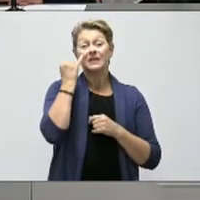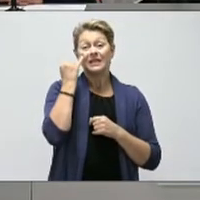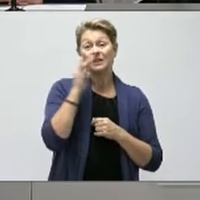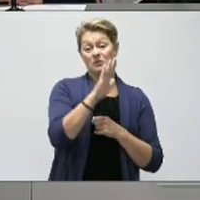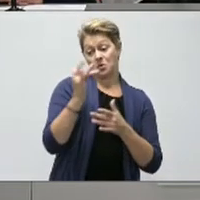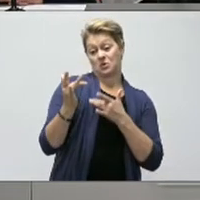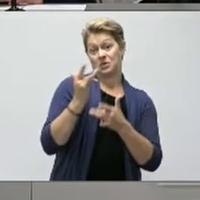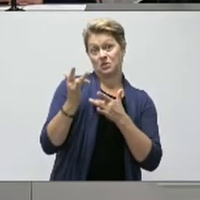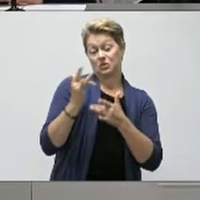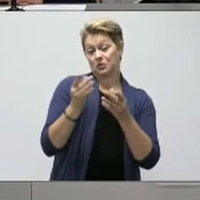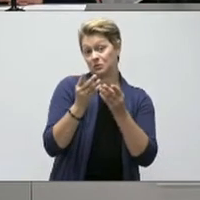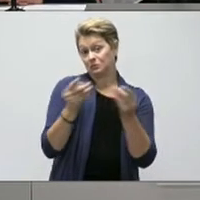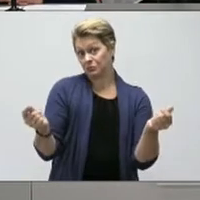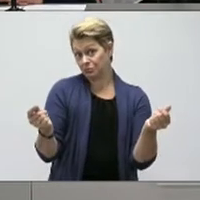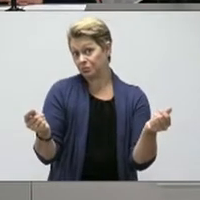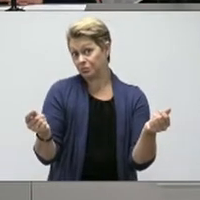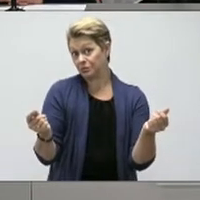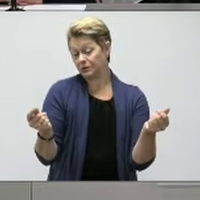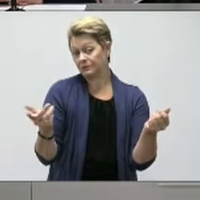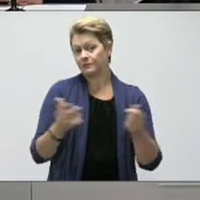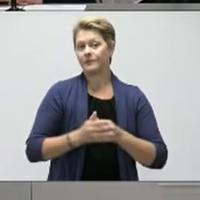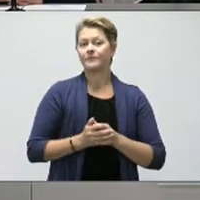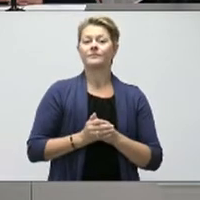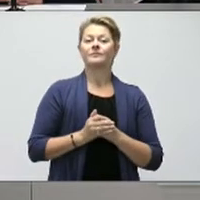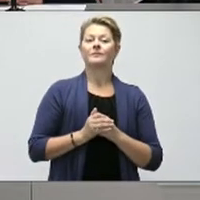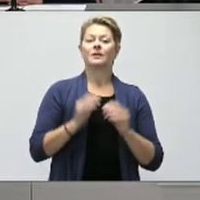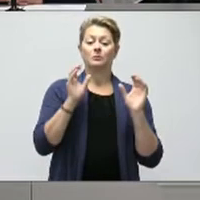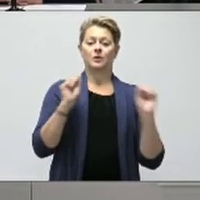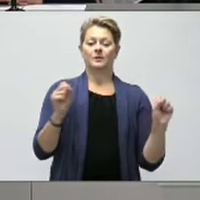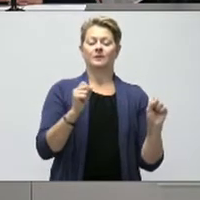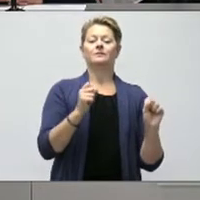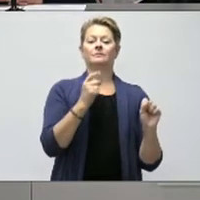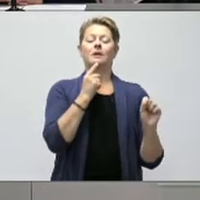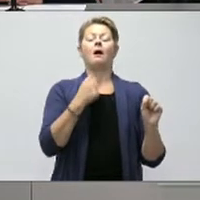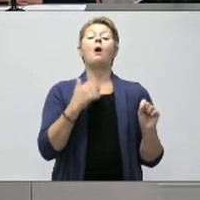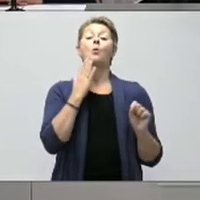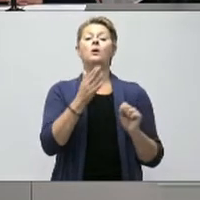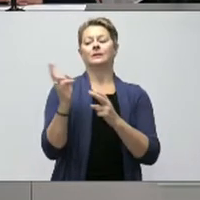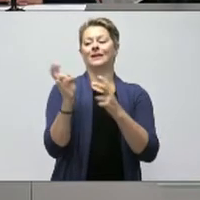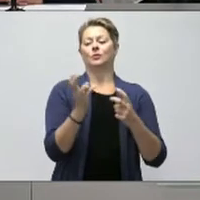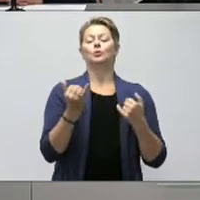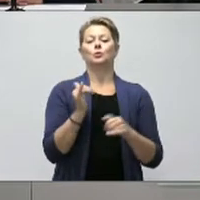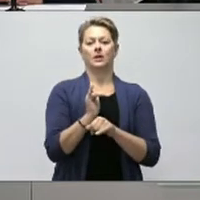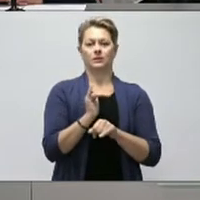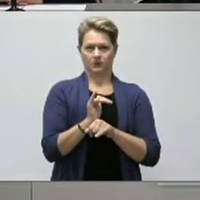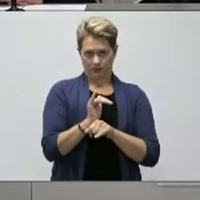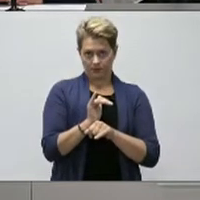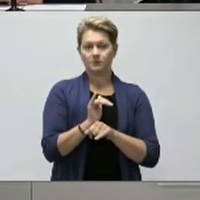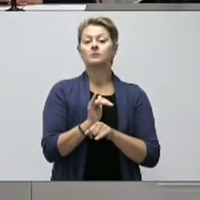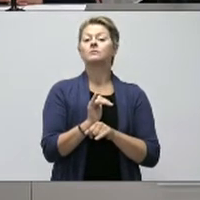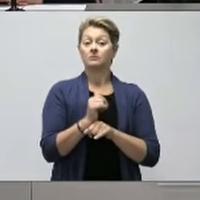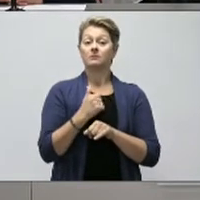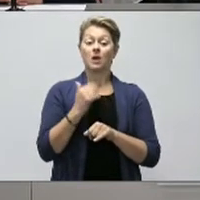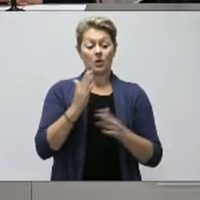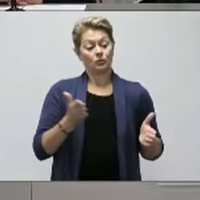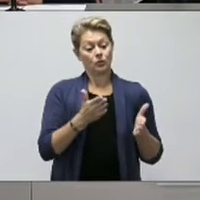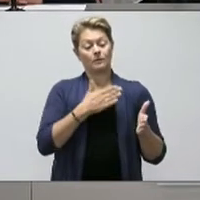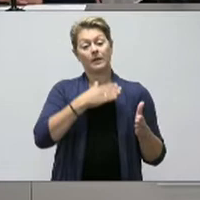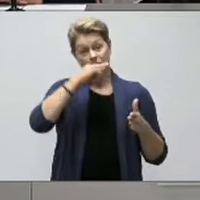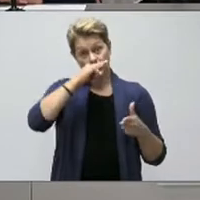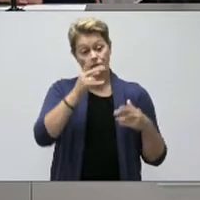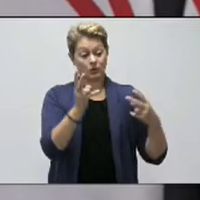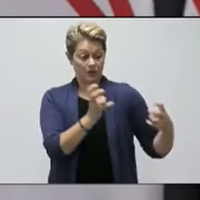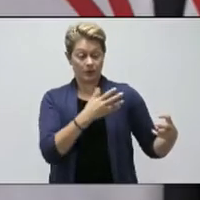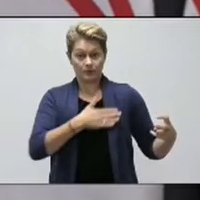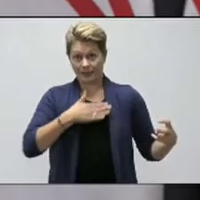allayed by the people around you now. Well, I'll certainly be downloading it tonight, and I'm going to encourage my children to download it